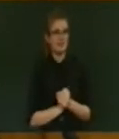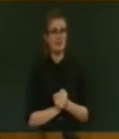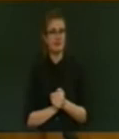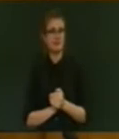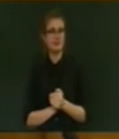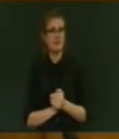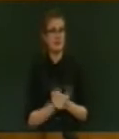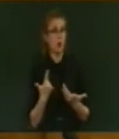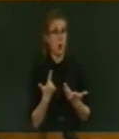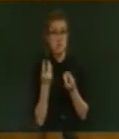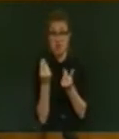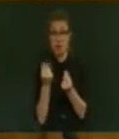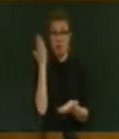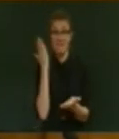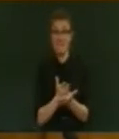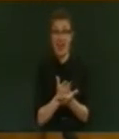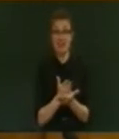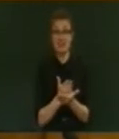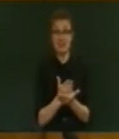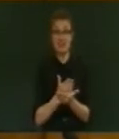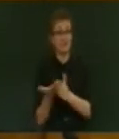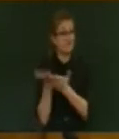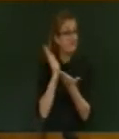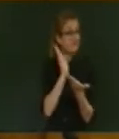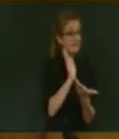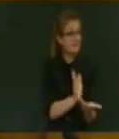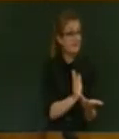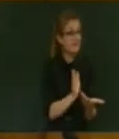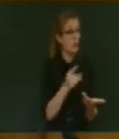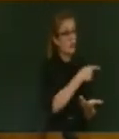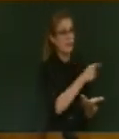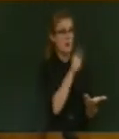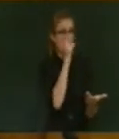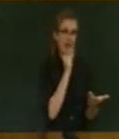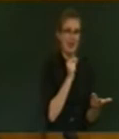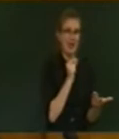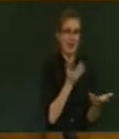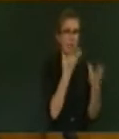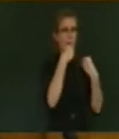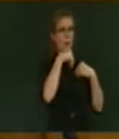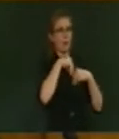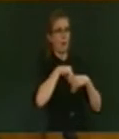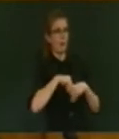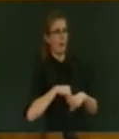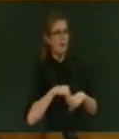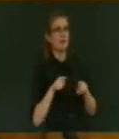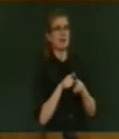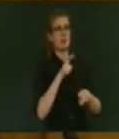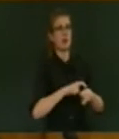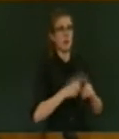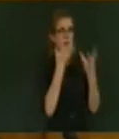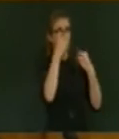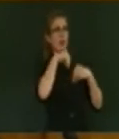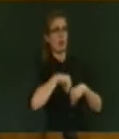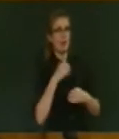other economic facts on the table so they can digest them while they're digesting the budget. ACC. What